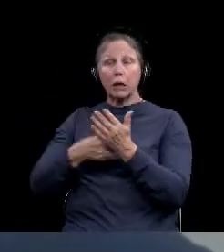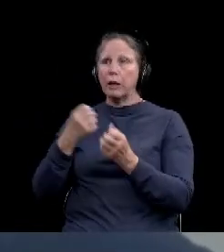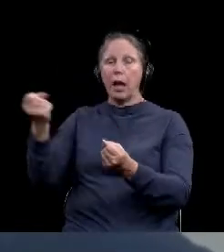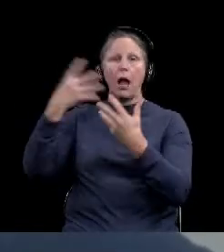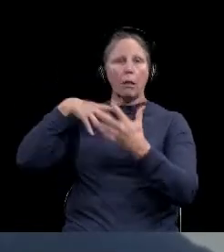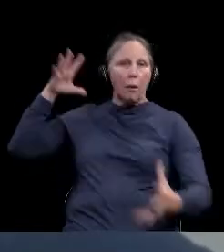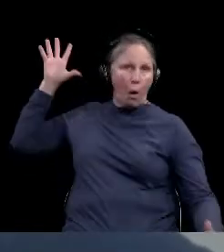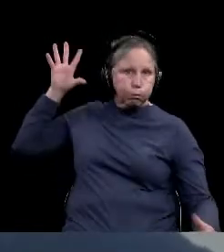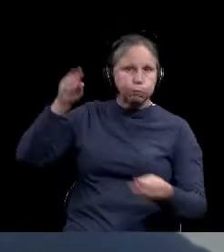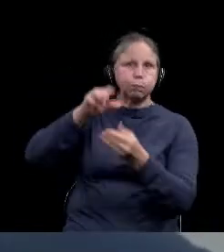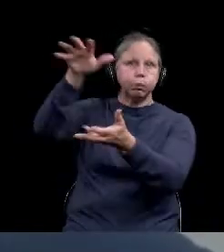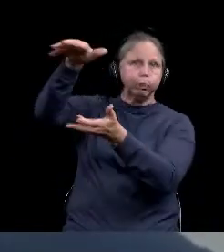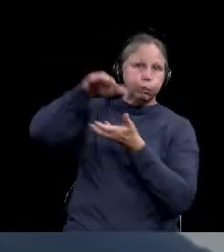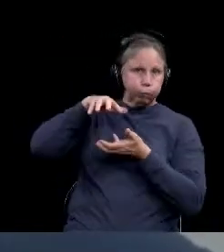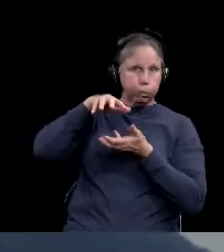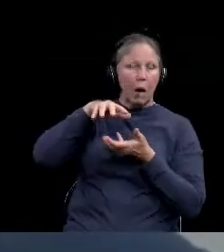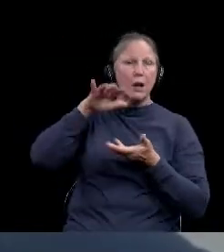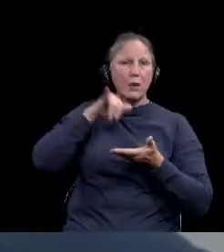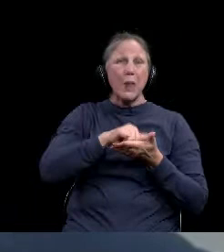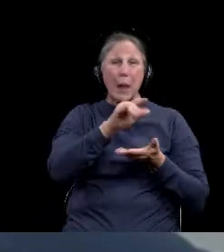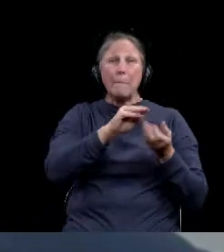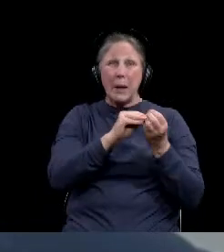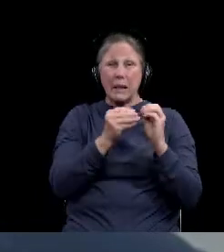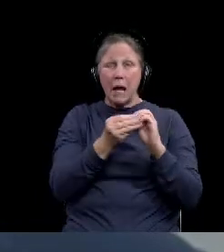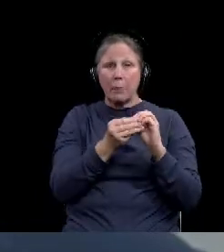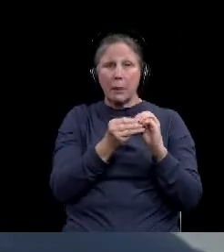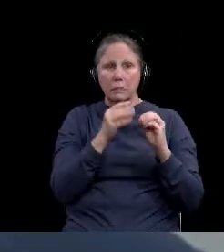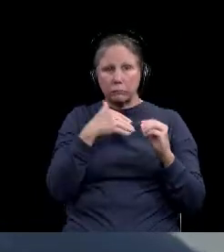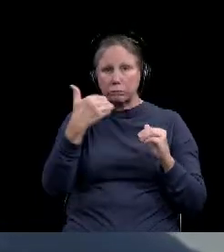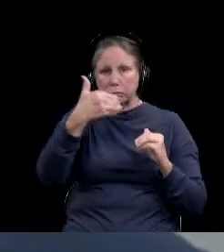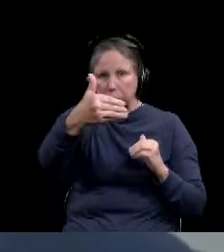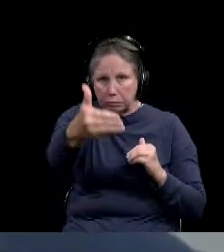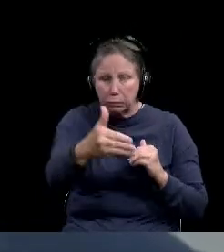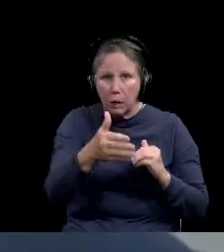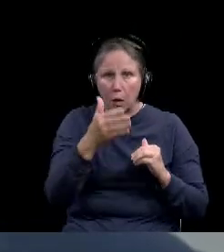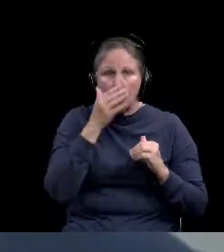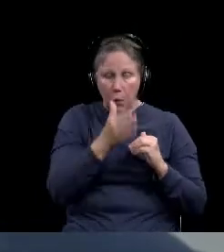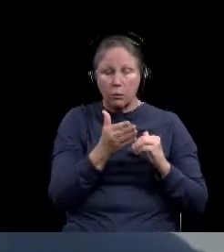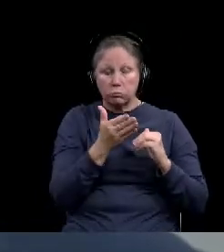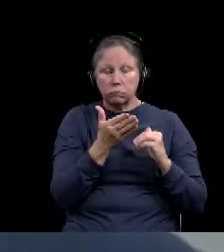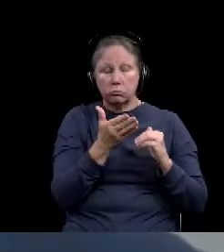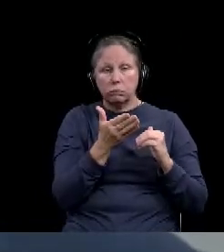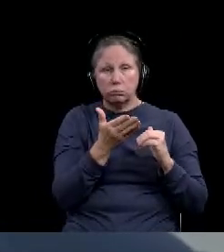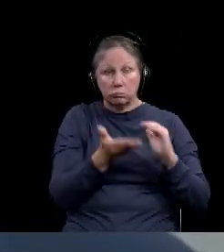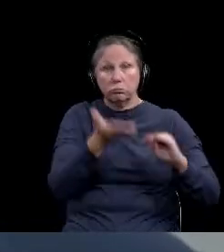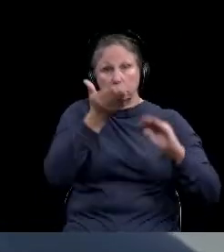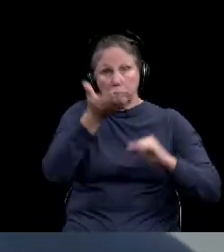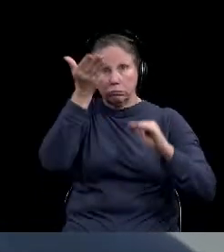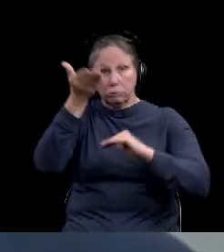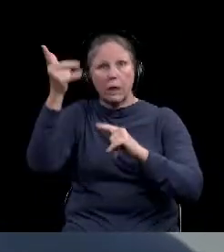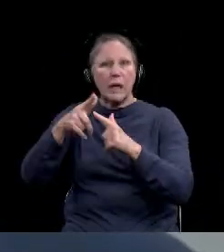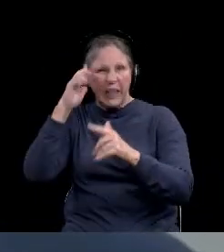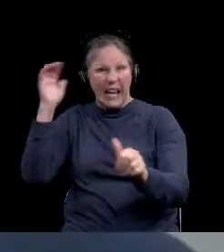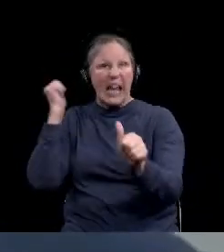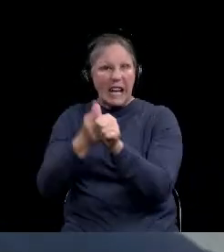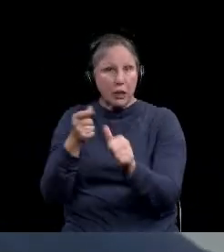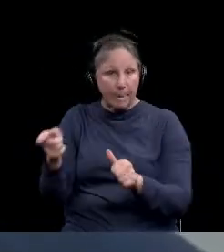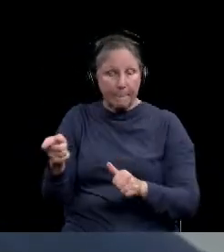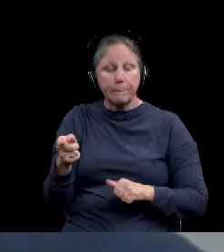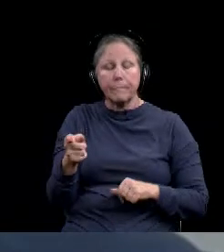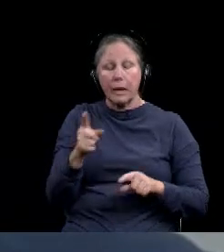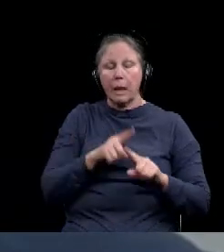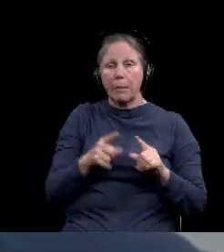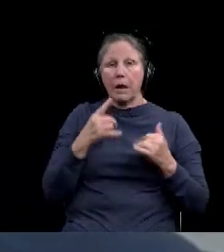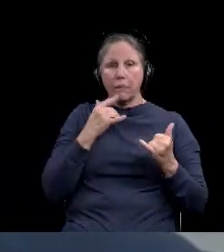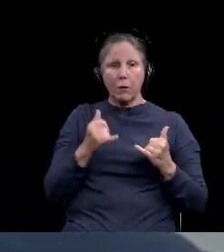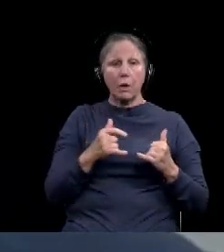And so we may be seeing in the in times ahead future future days where they'll be sort of catching up. But as